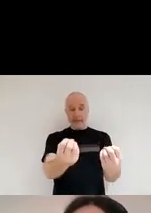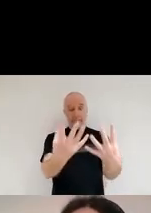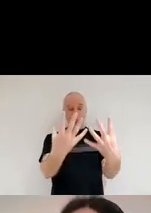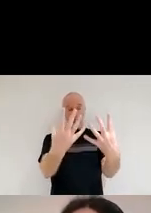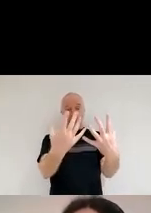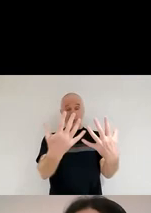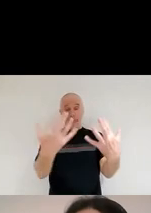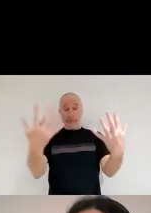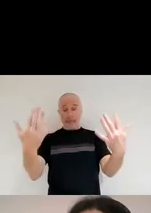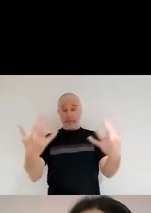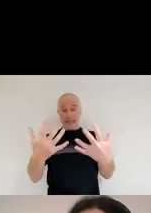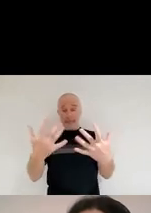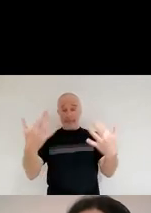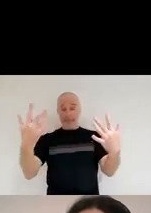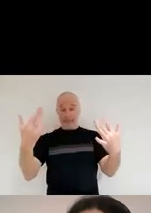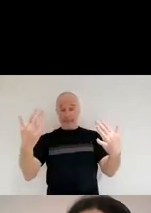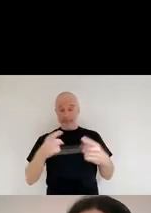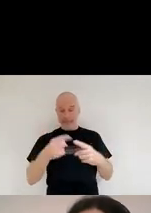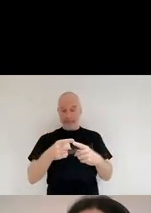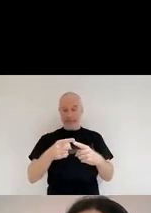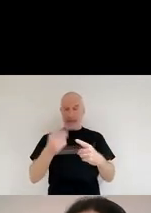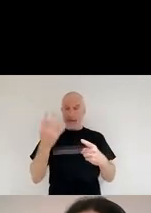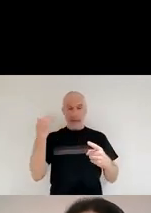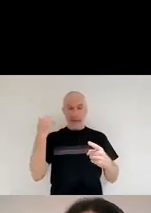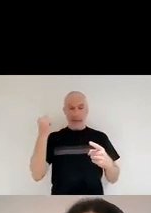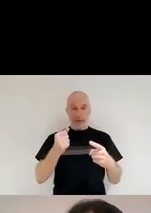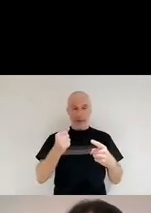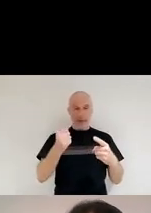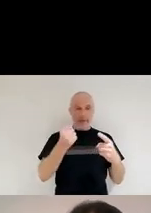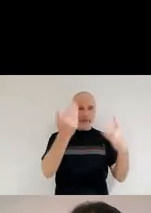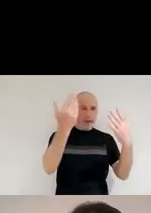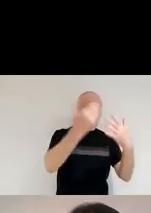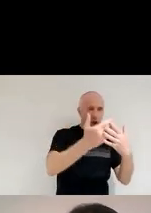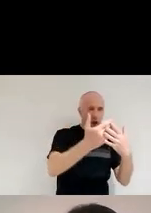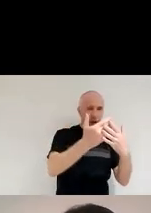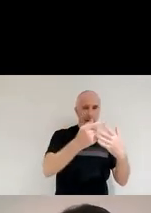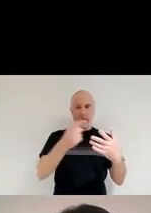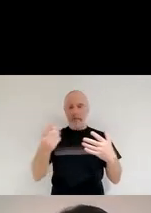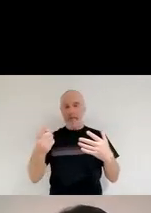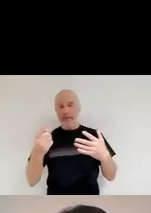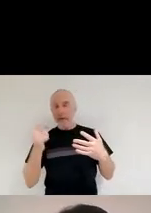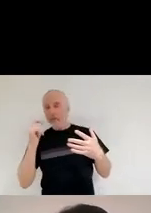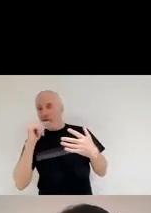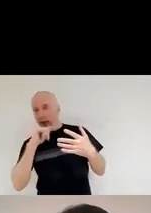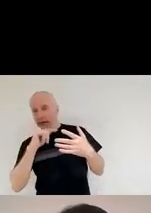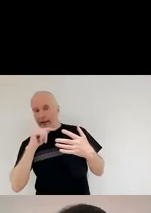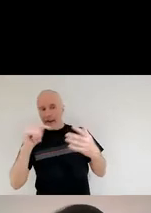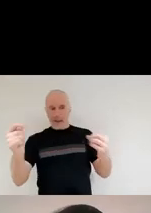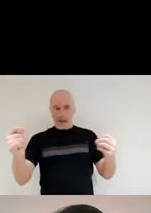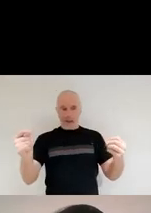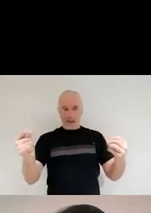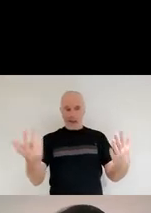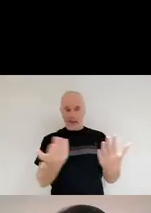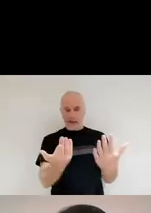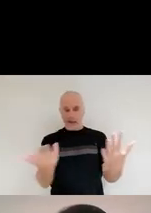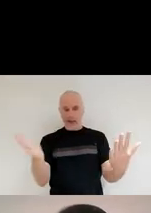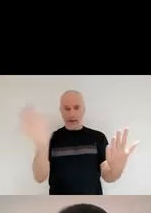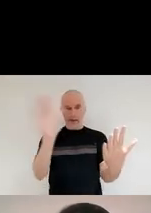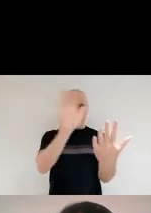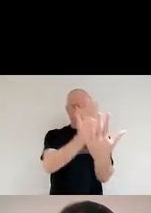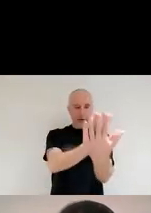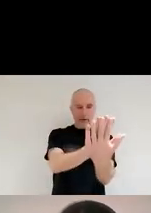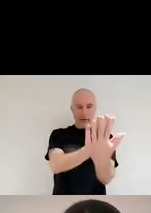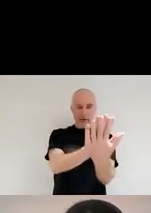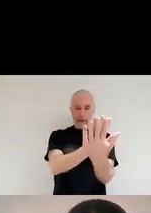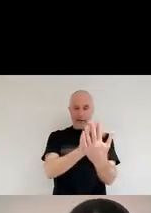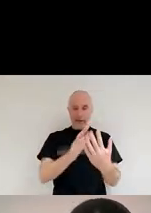all of those dark alleys that we were seeing before. And I want you to stop for a moment and think